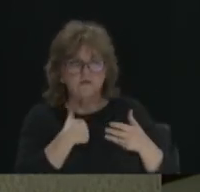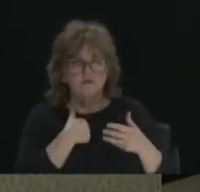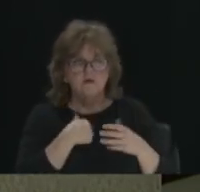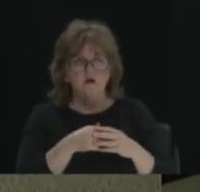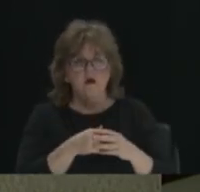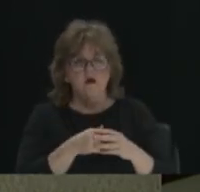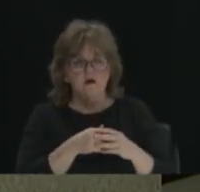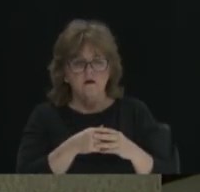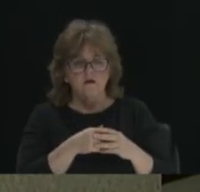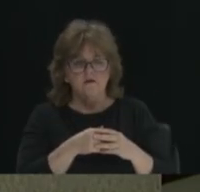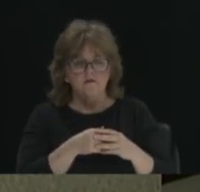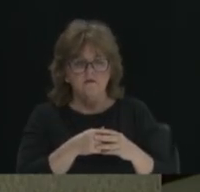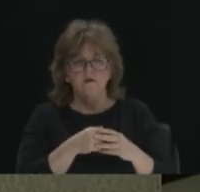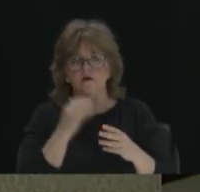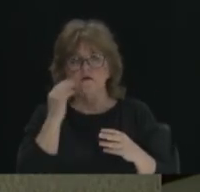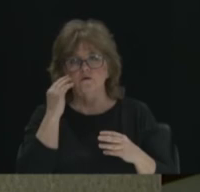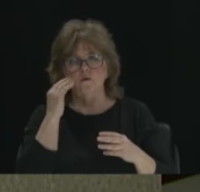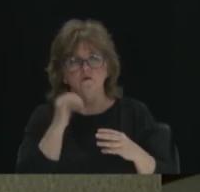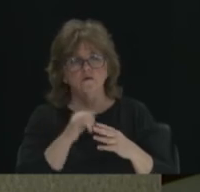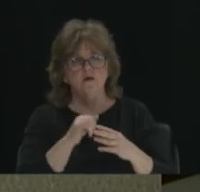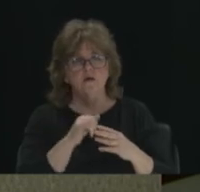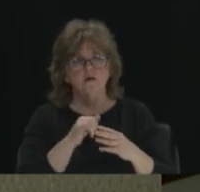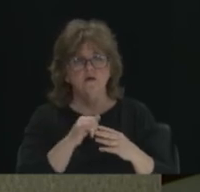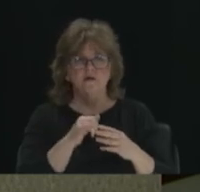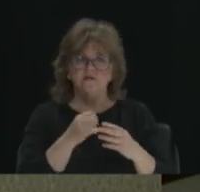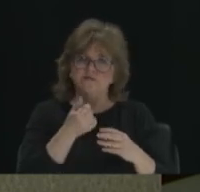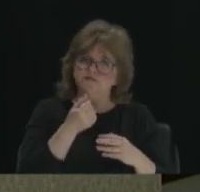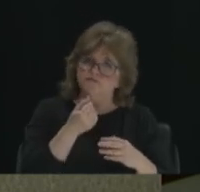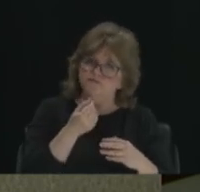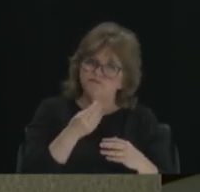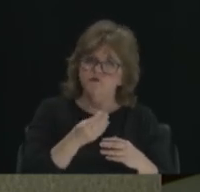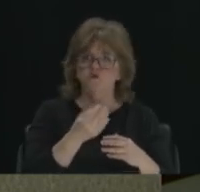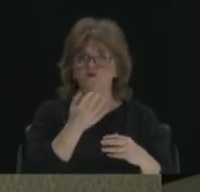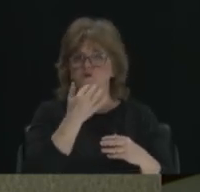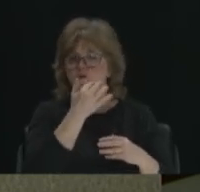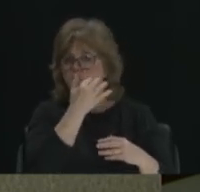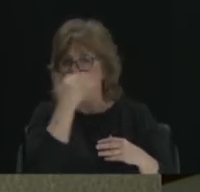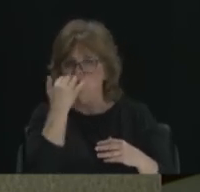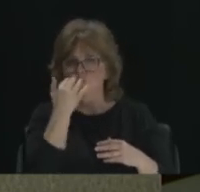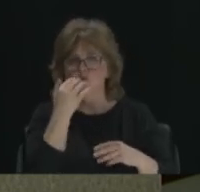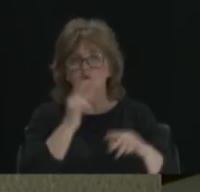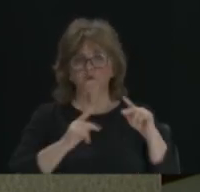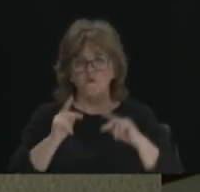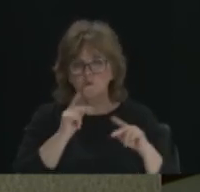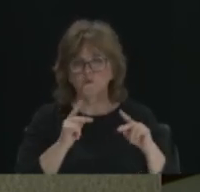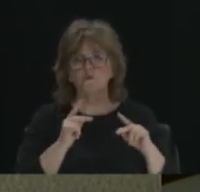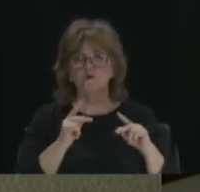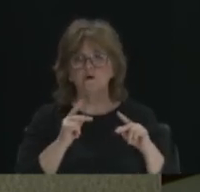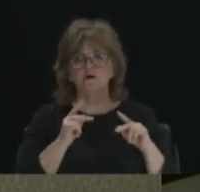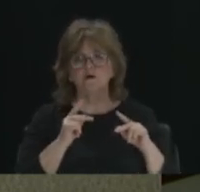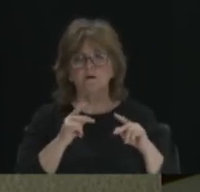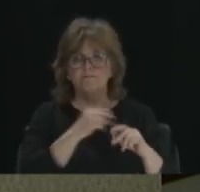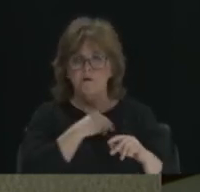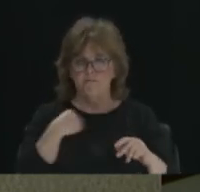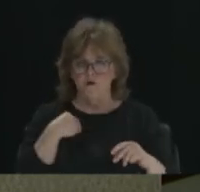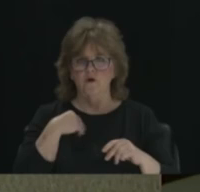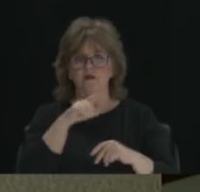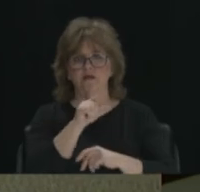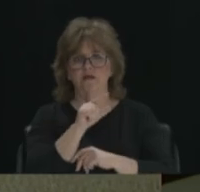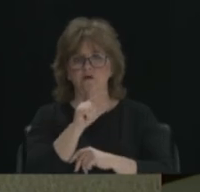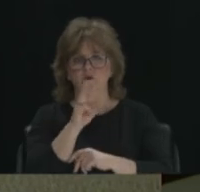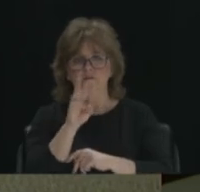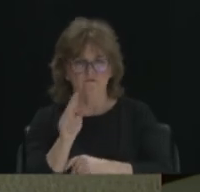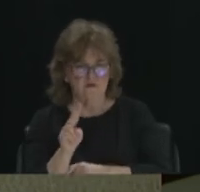I hear that there are not a lot of African-Americans that are part of the leadership in the League of Women Voters. That is true. We have some, but